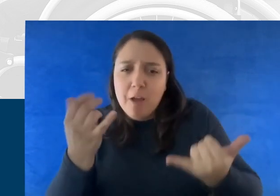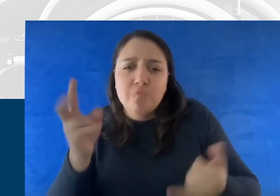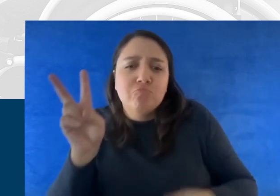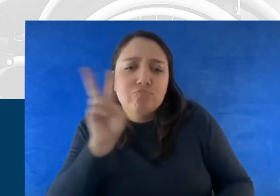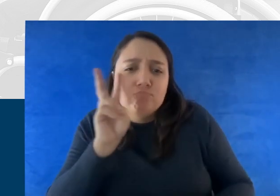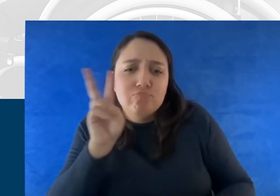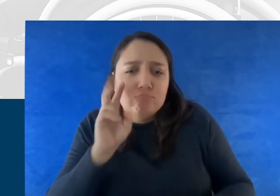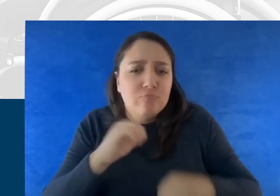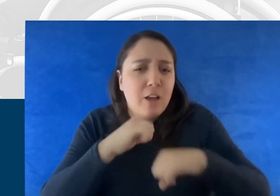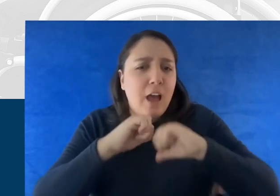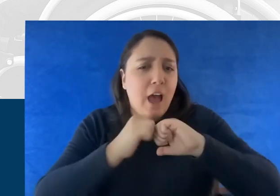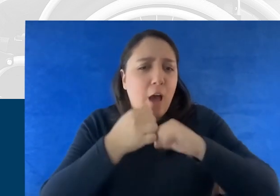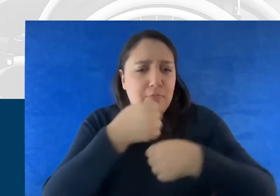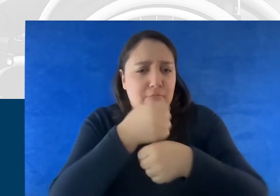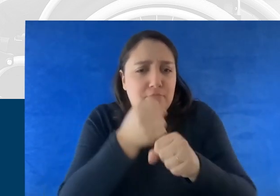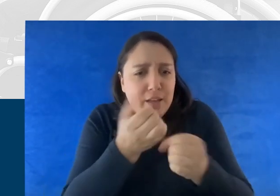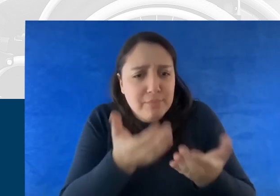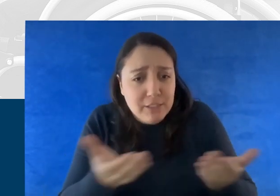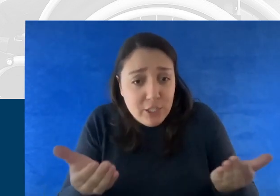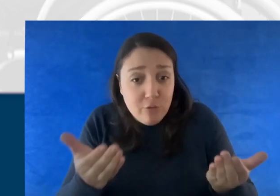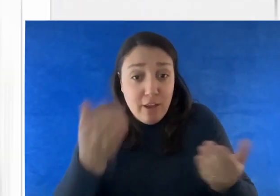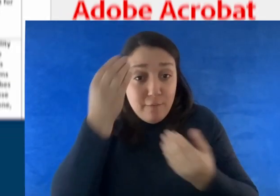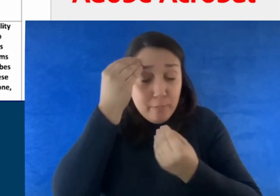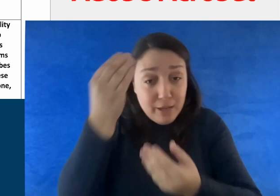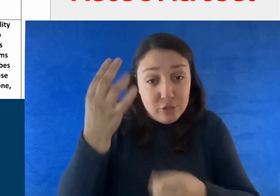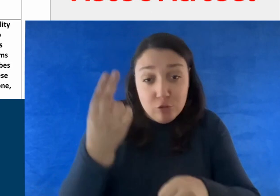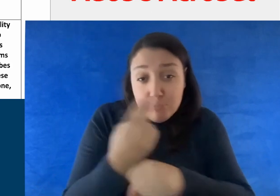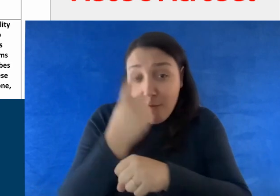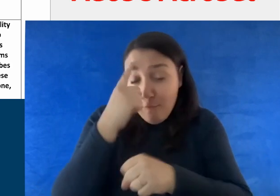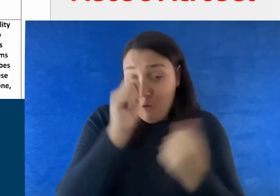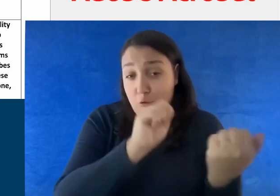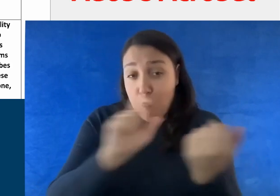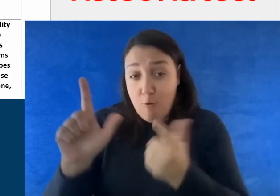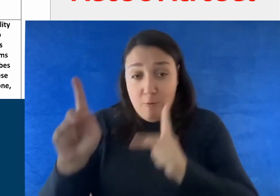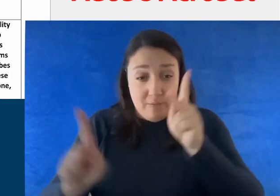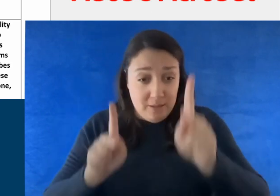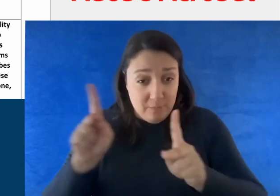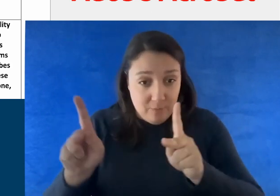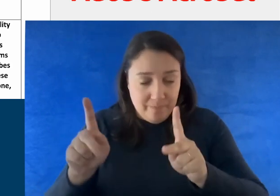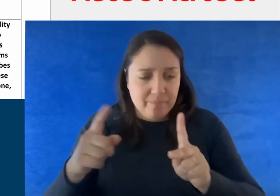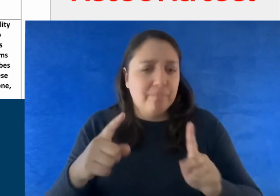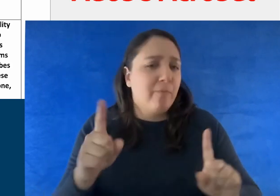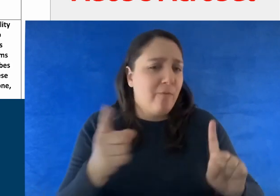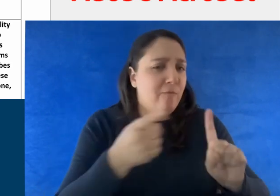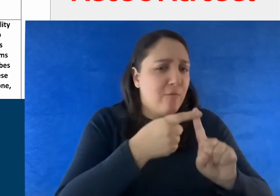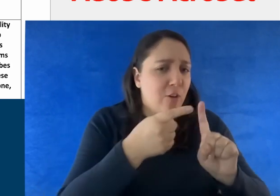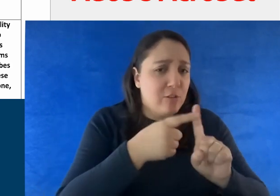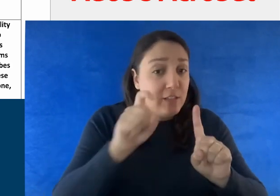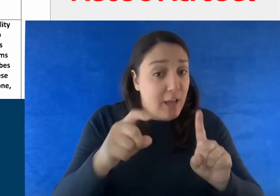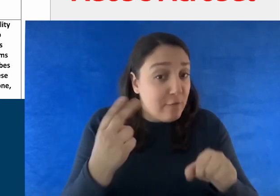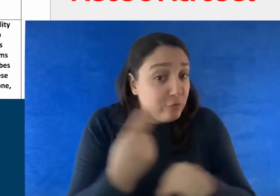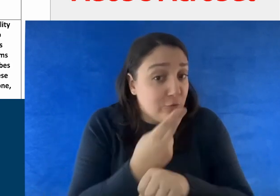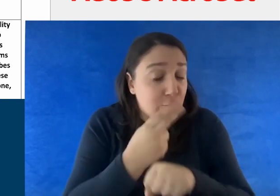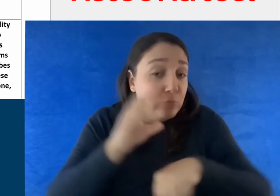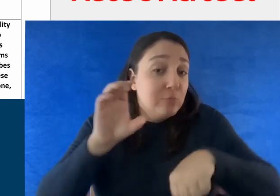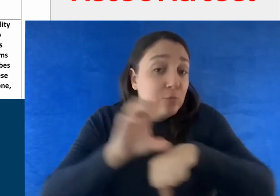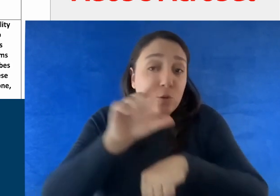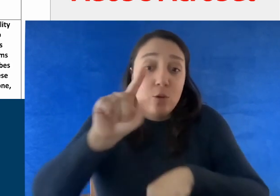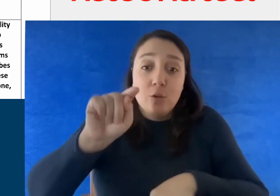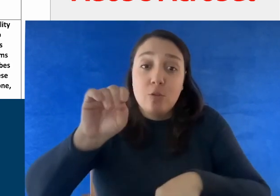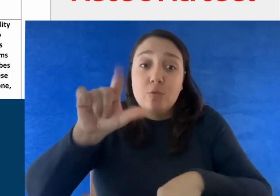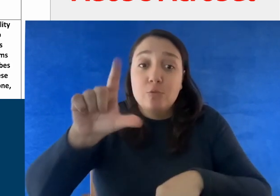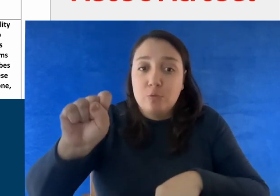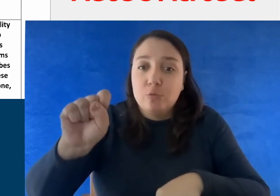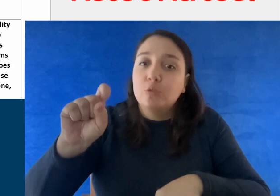materials and information usable for everyone. Highlighted document opens. First, use computer tools such as built-in